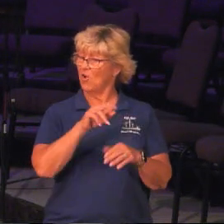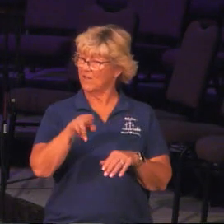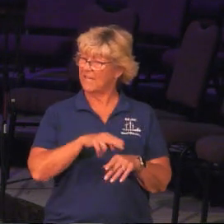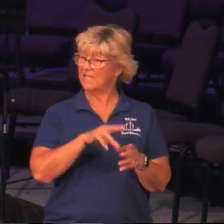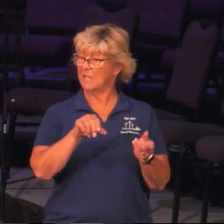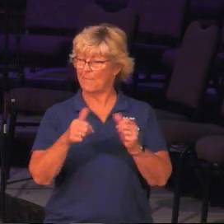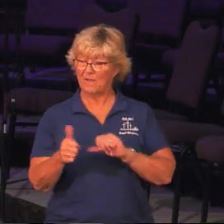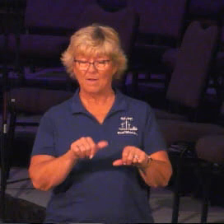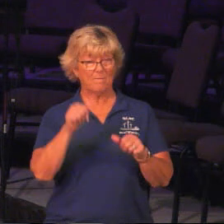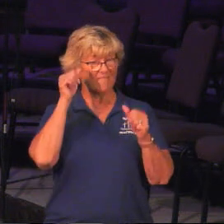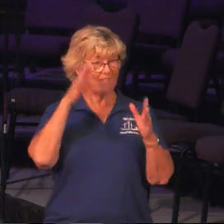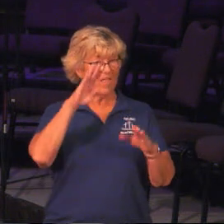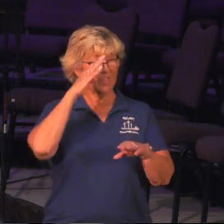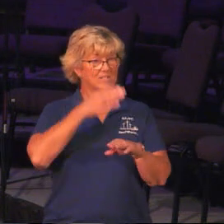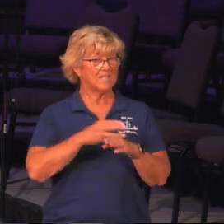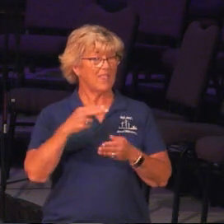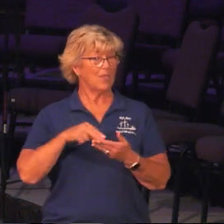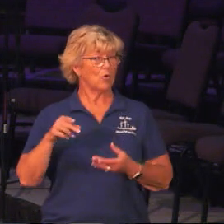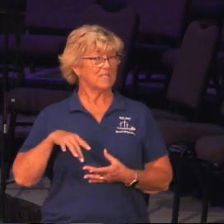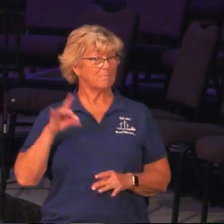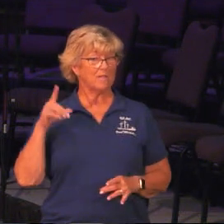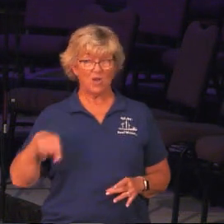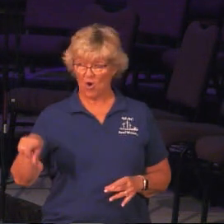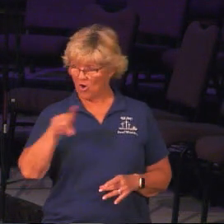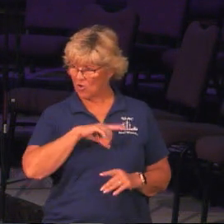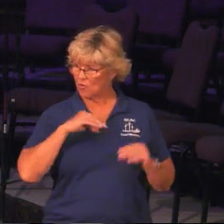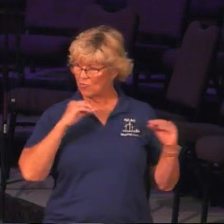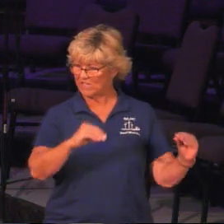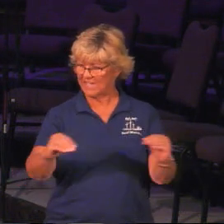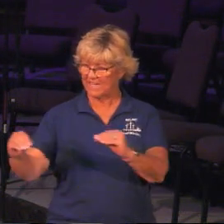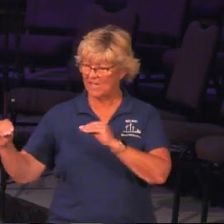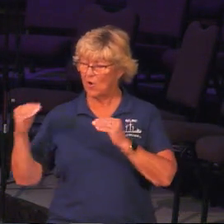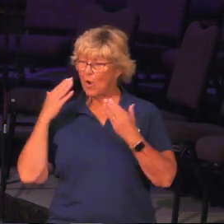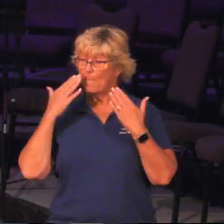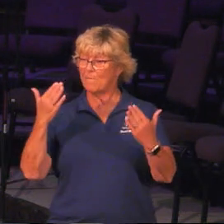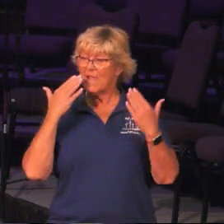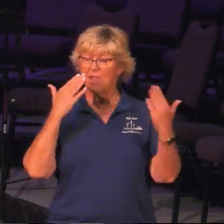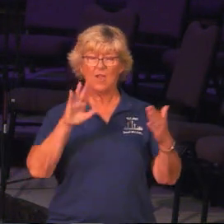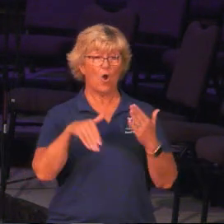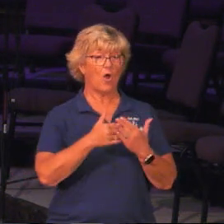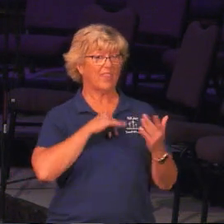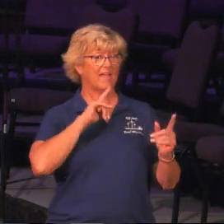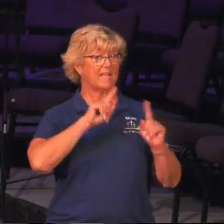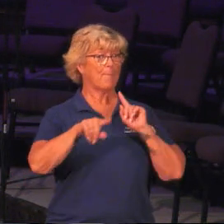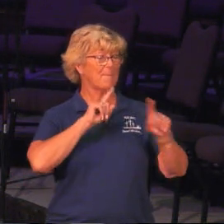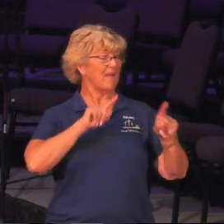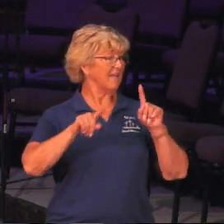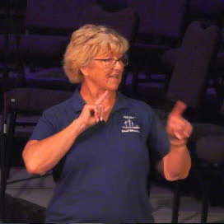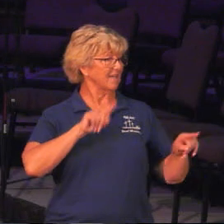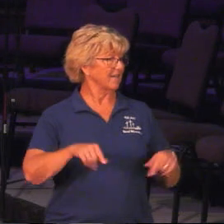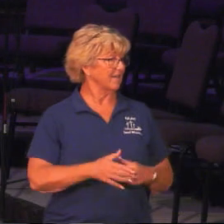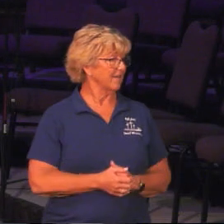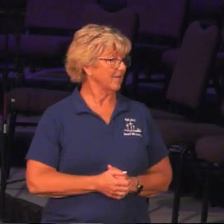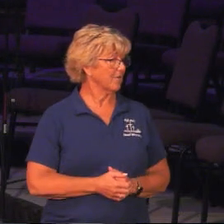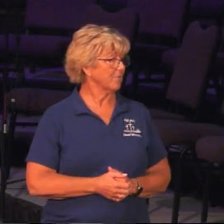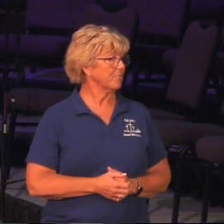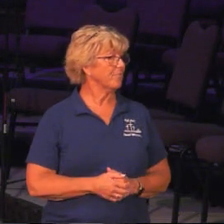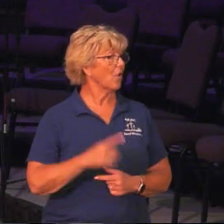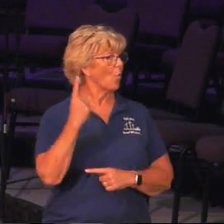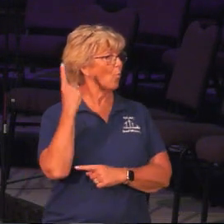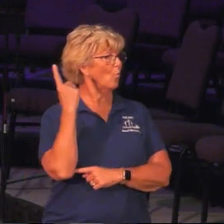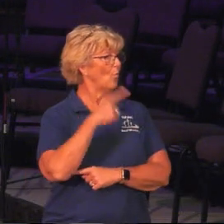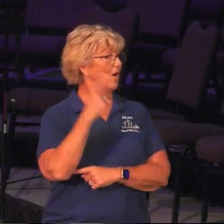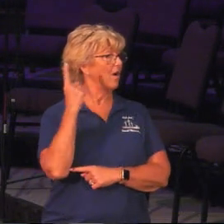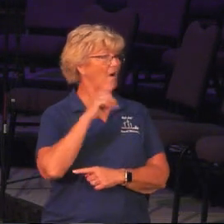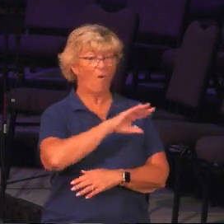Son, and the Holy Spirit? Are you teaching them to obey all that I have commanded you? You know, one day,